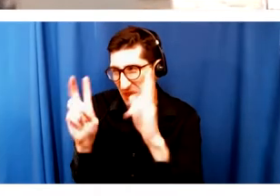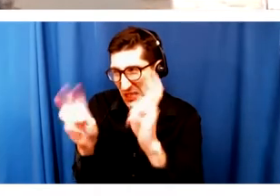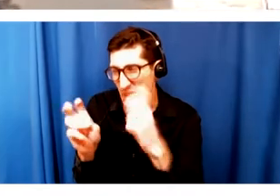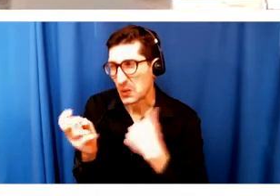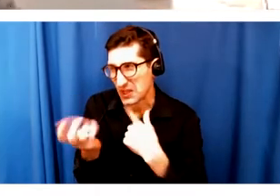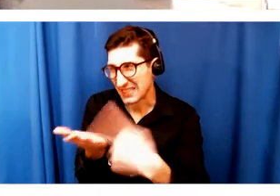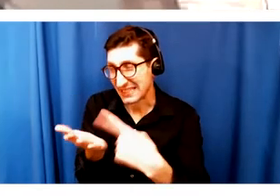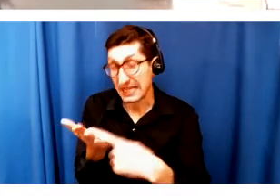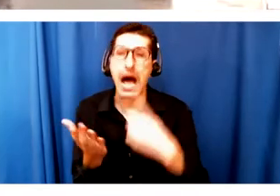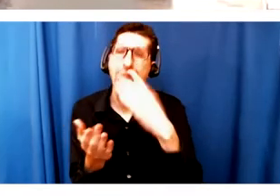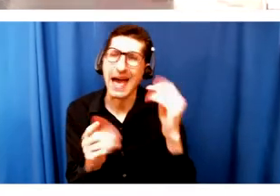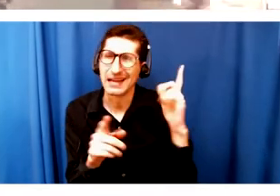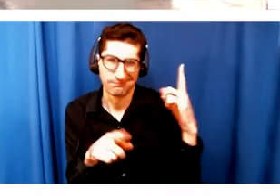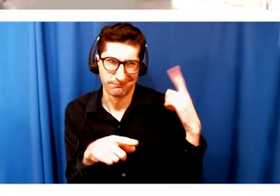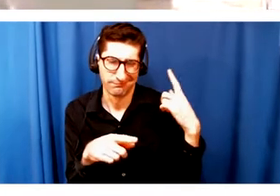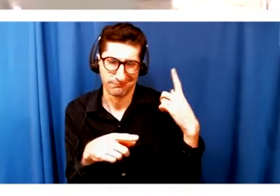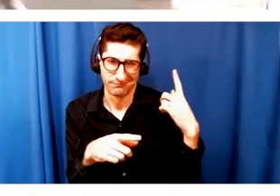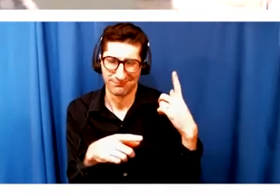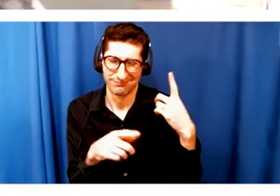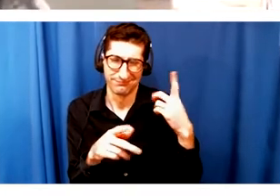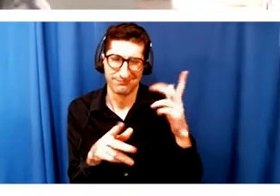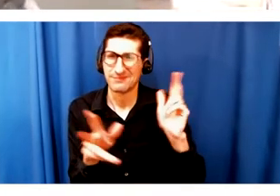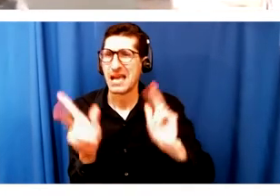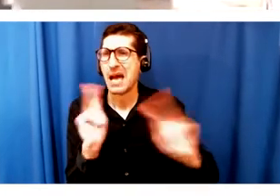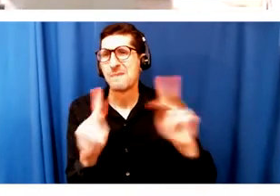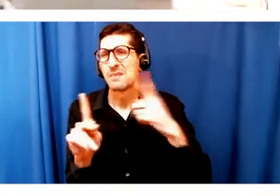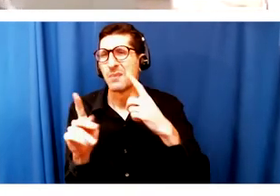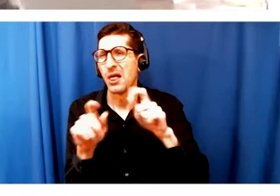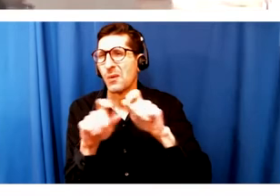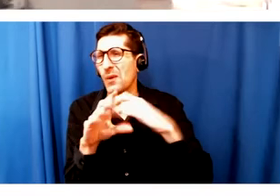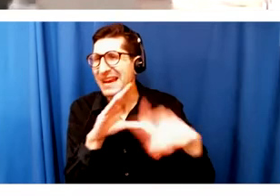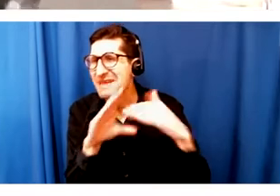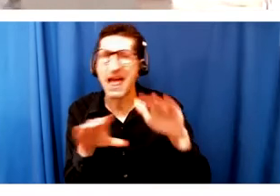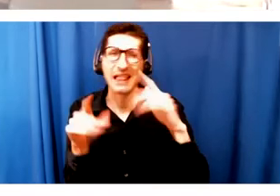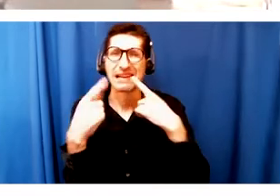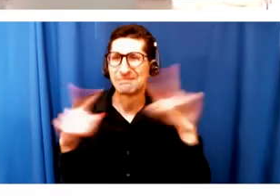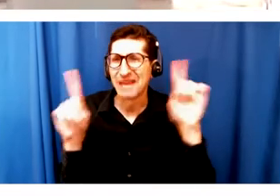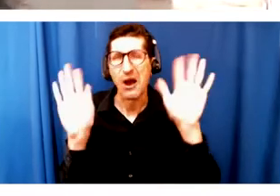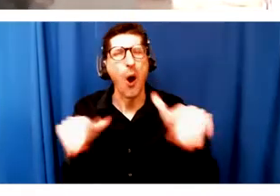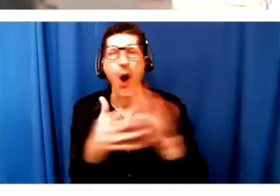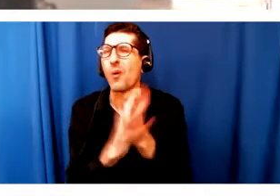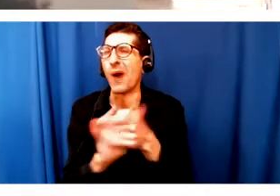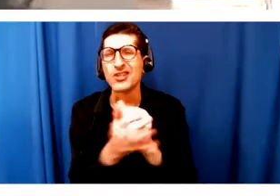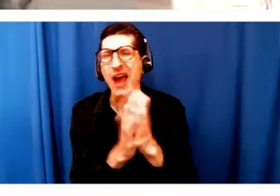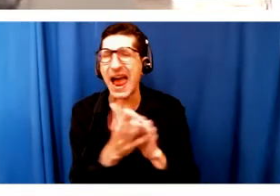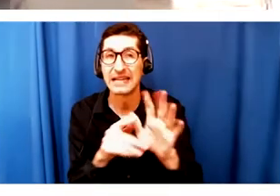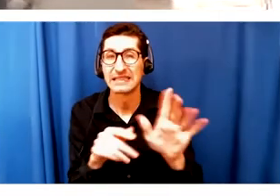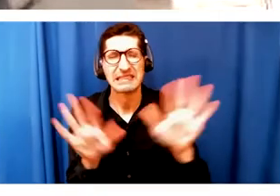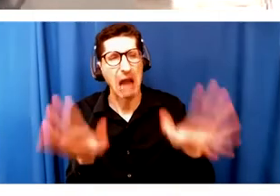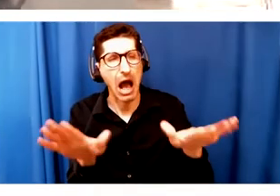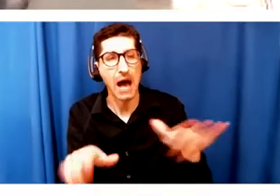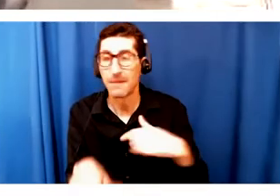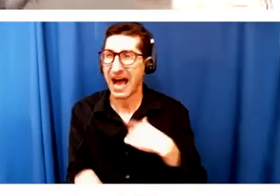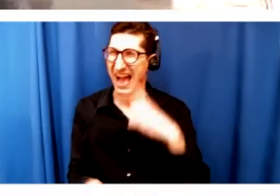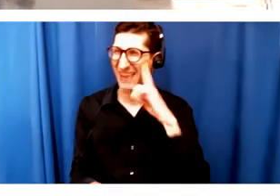sending out there like, keep calm and wash your hands, like this is how you take care of yourselves in this moment. I'm like, it's a cold, it's gonna